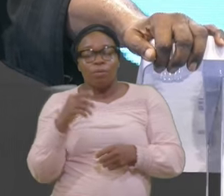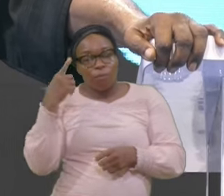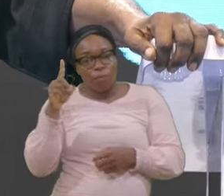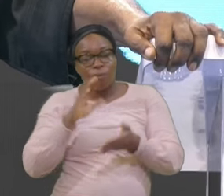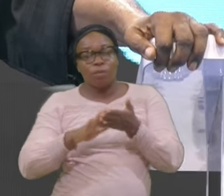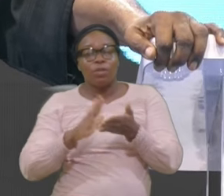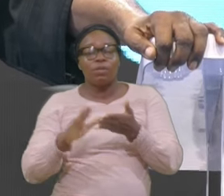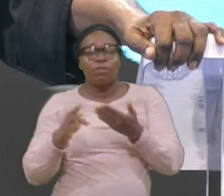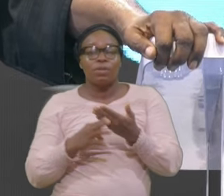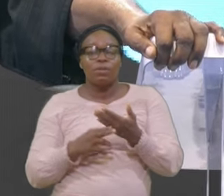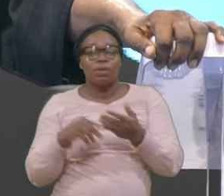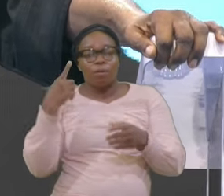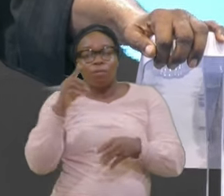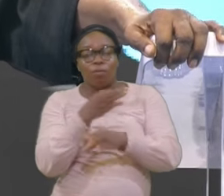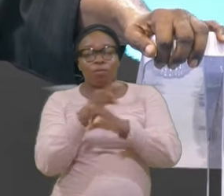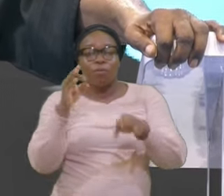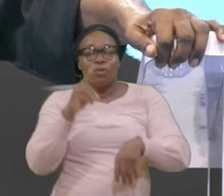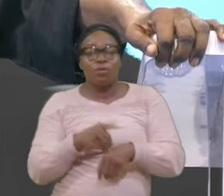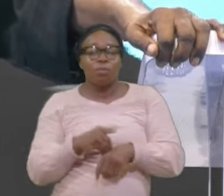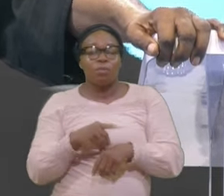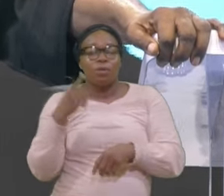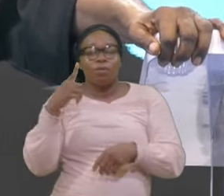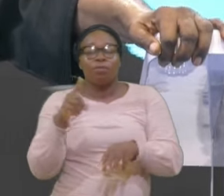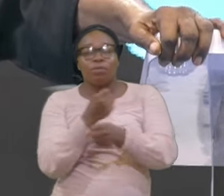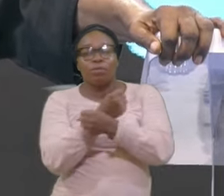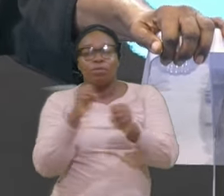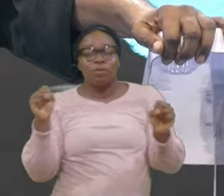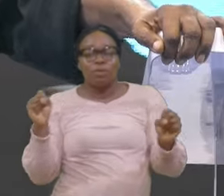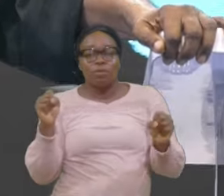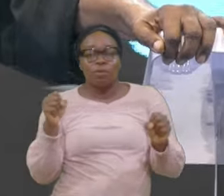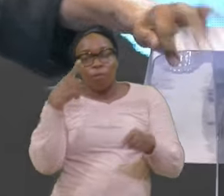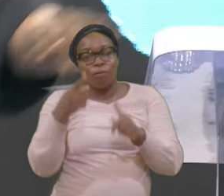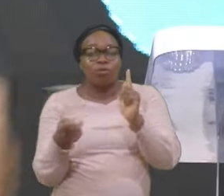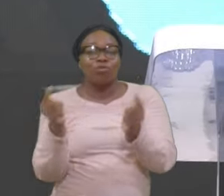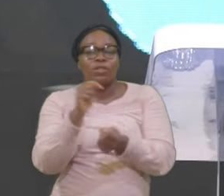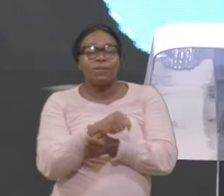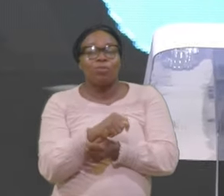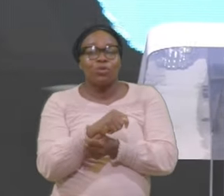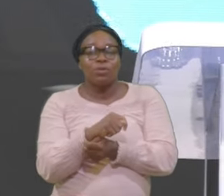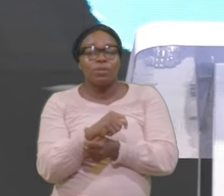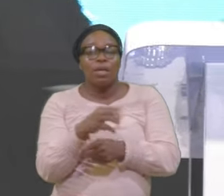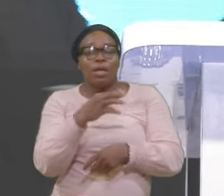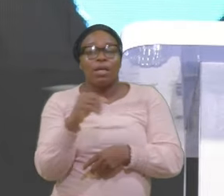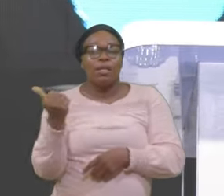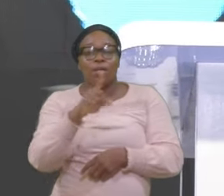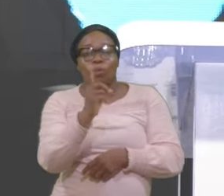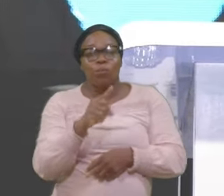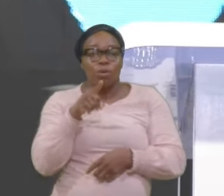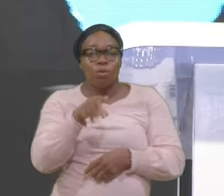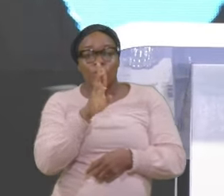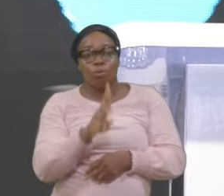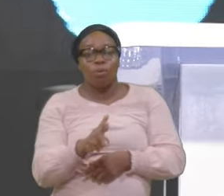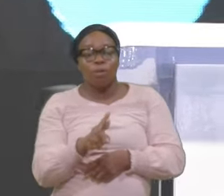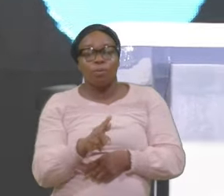For redemption For transformation And anywhere You are You are there